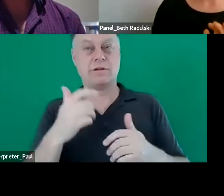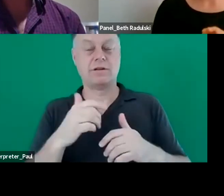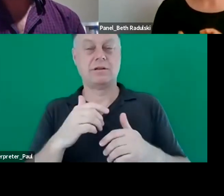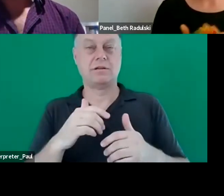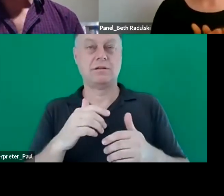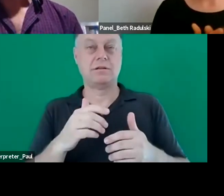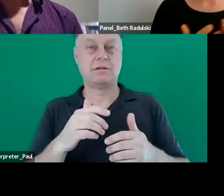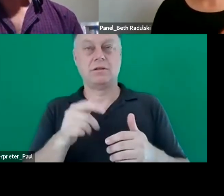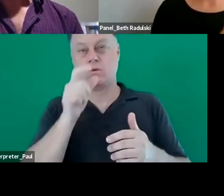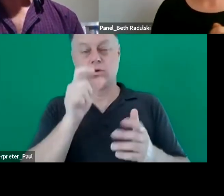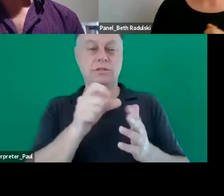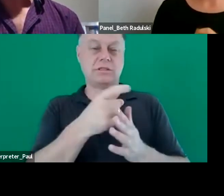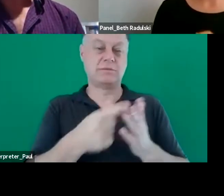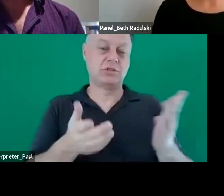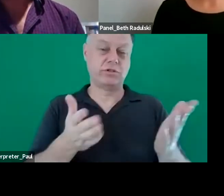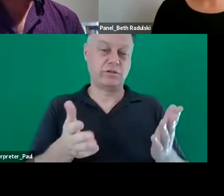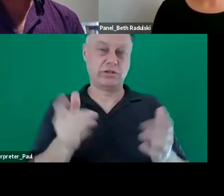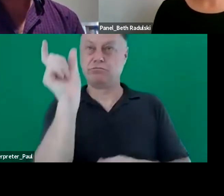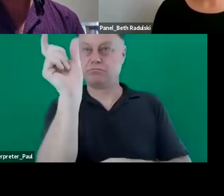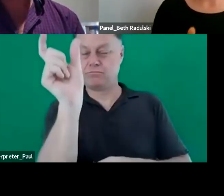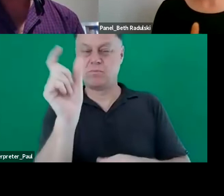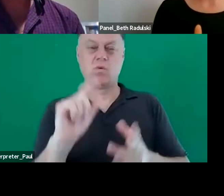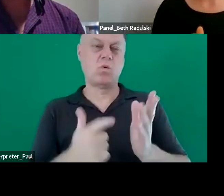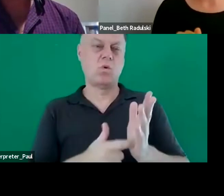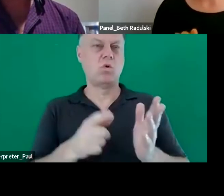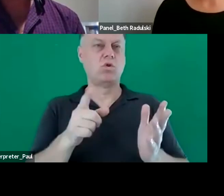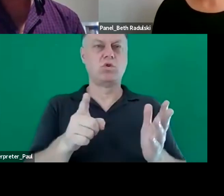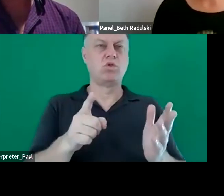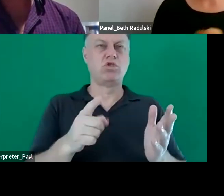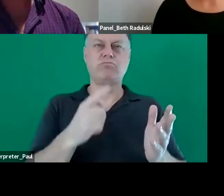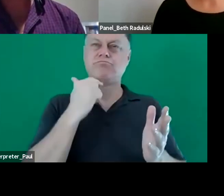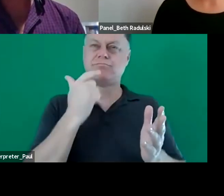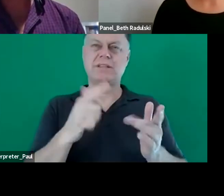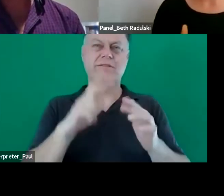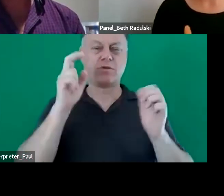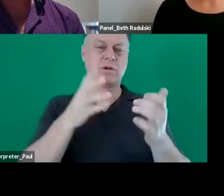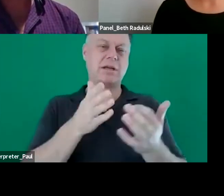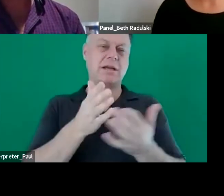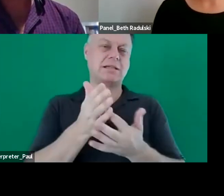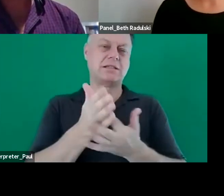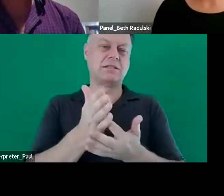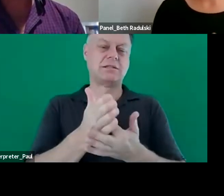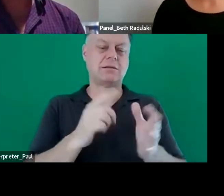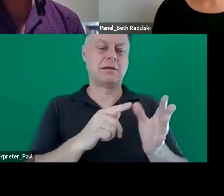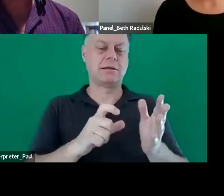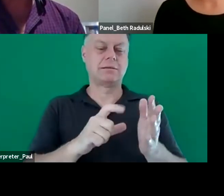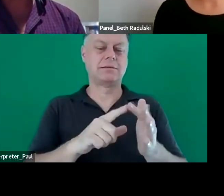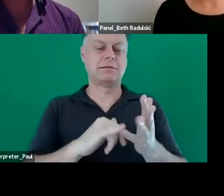the name was disability services or would you equally find the service if it were known as accessibility services